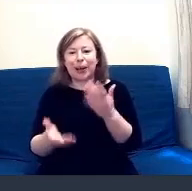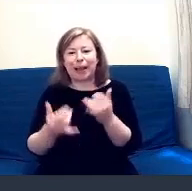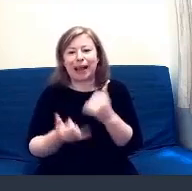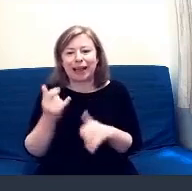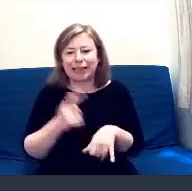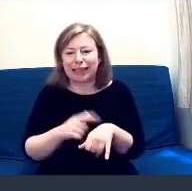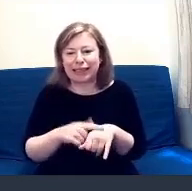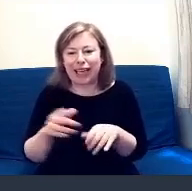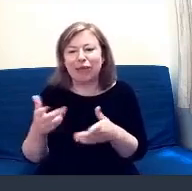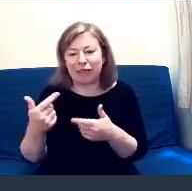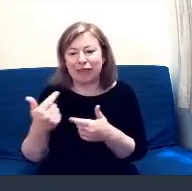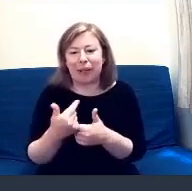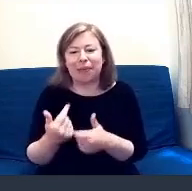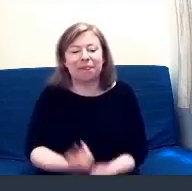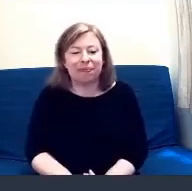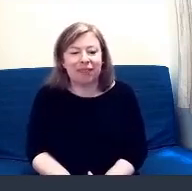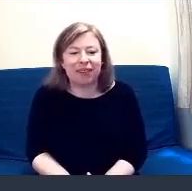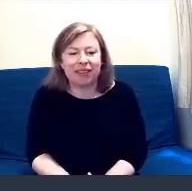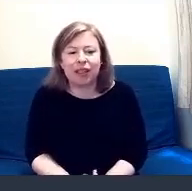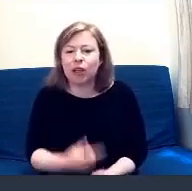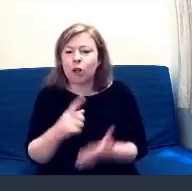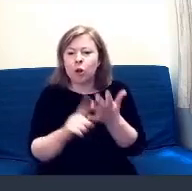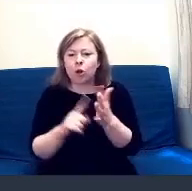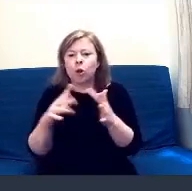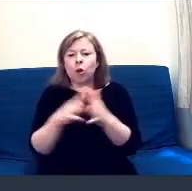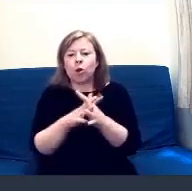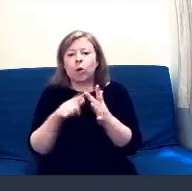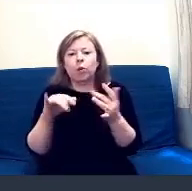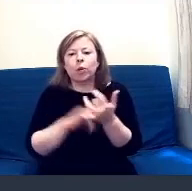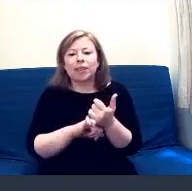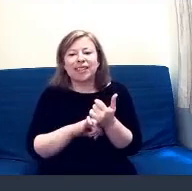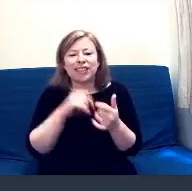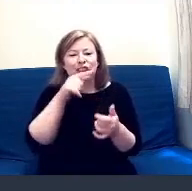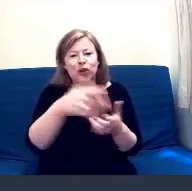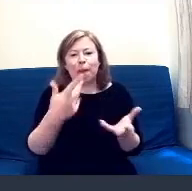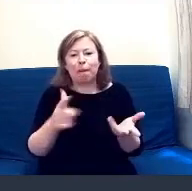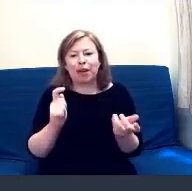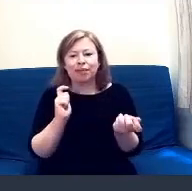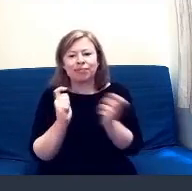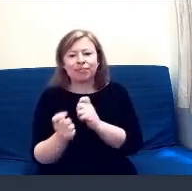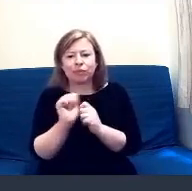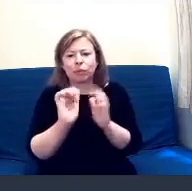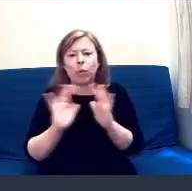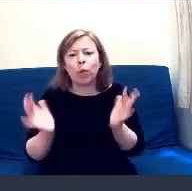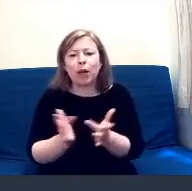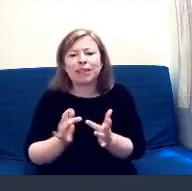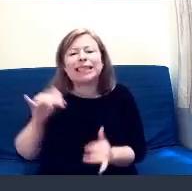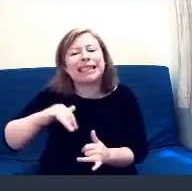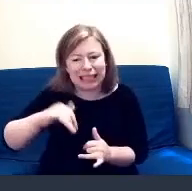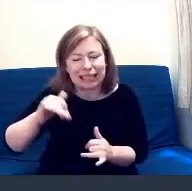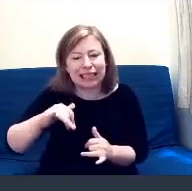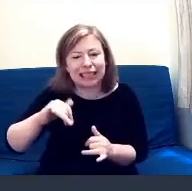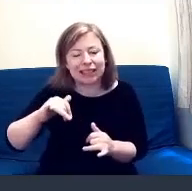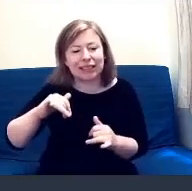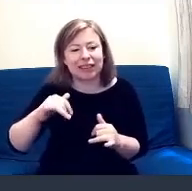Okay. And I believe, Lewis, you've been adapting a website as well. Yeah, I've done a little bit of a